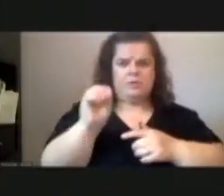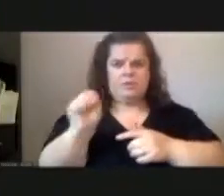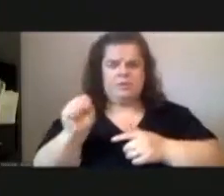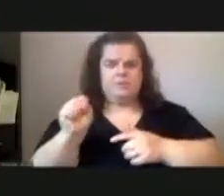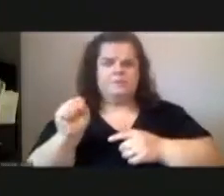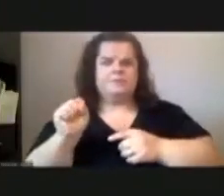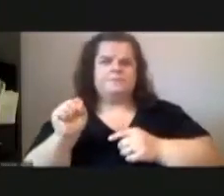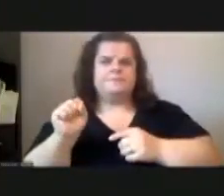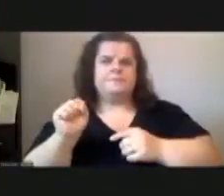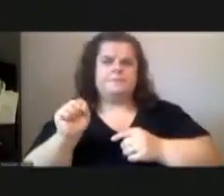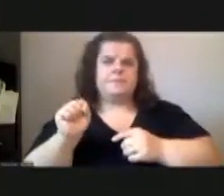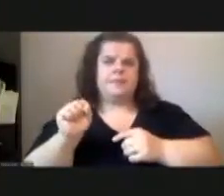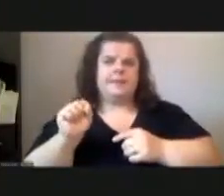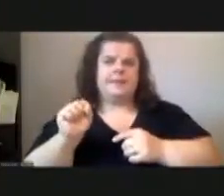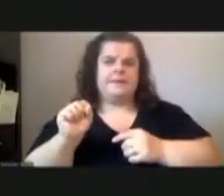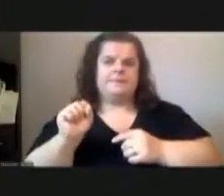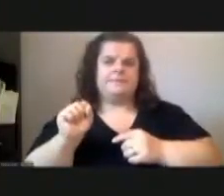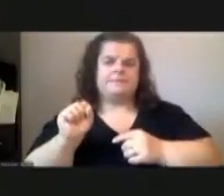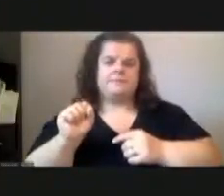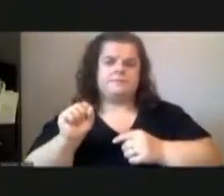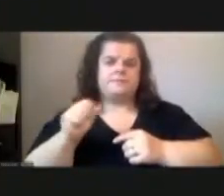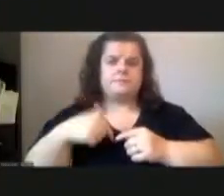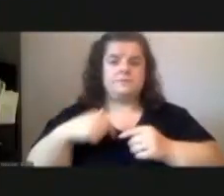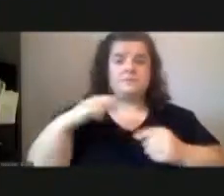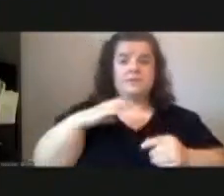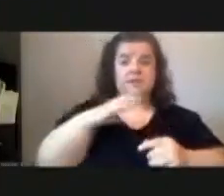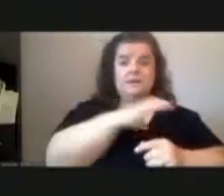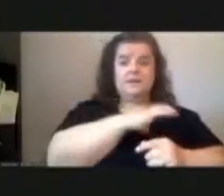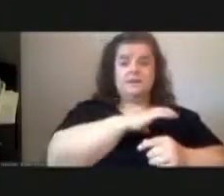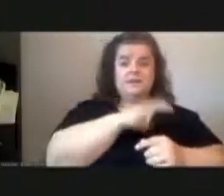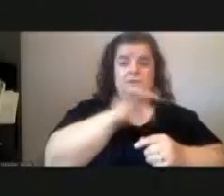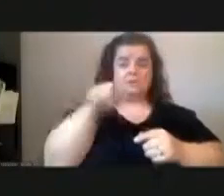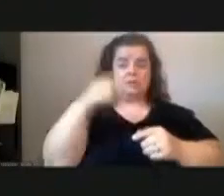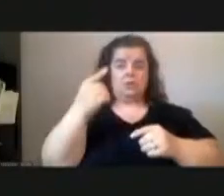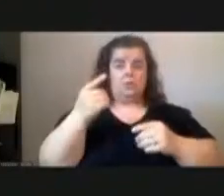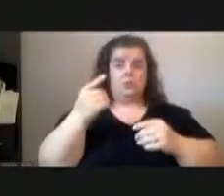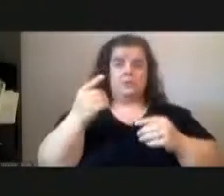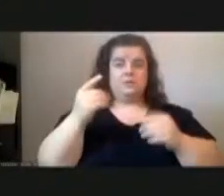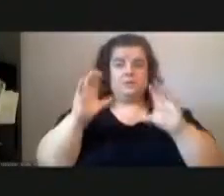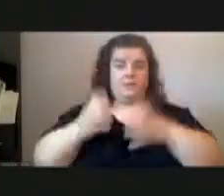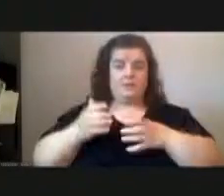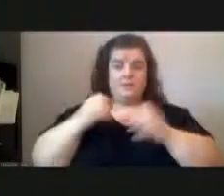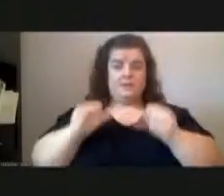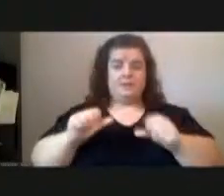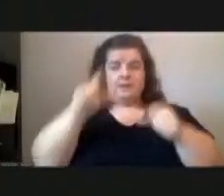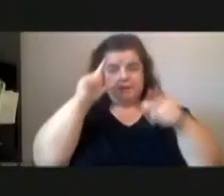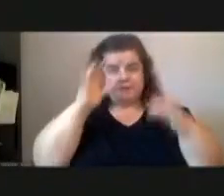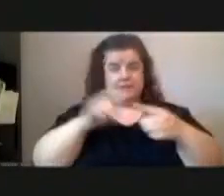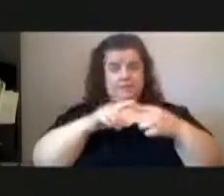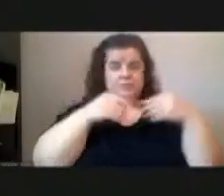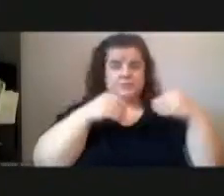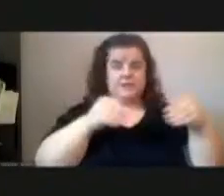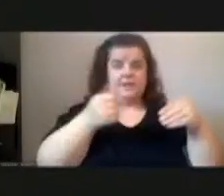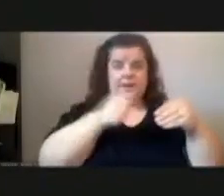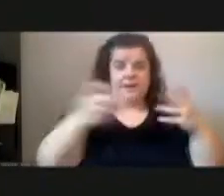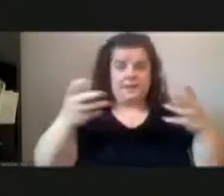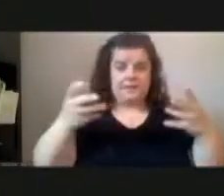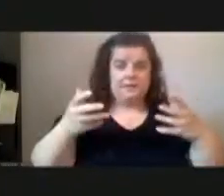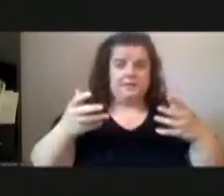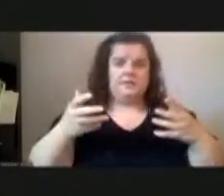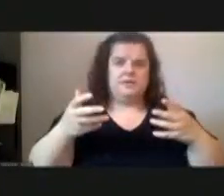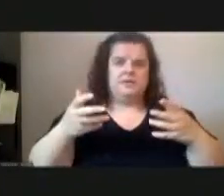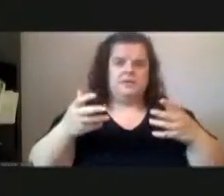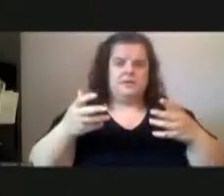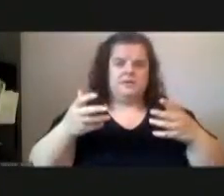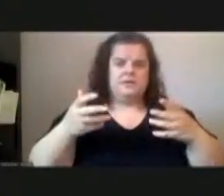thank you i this council is the only body that can decide to sell anything um and